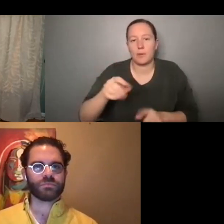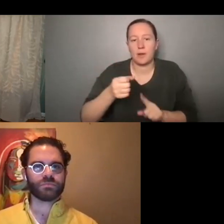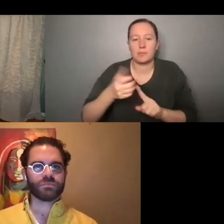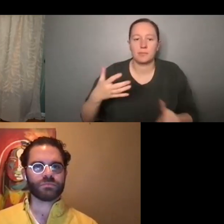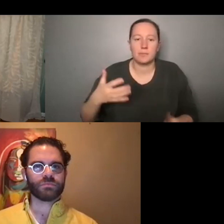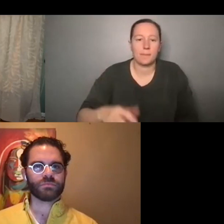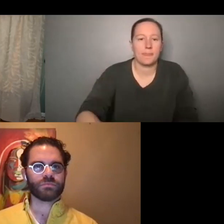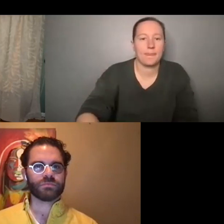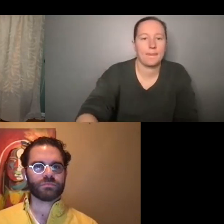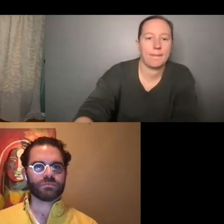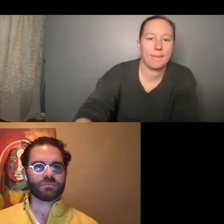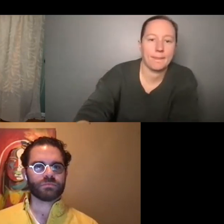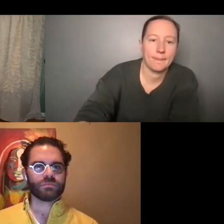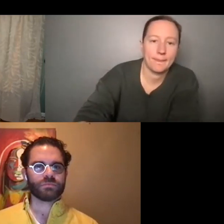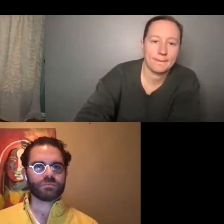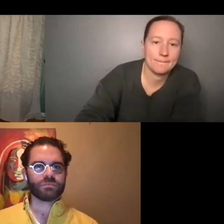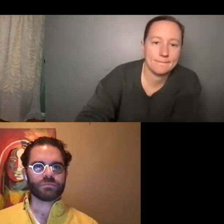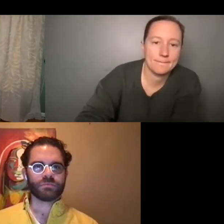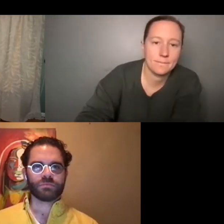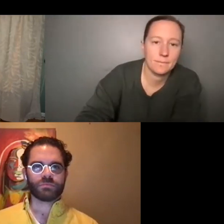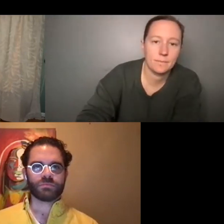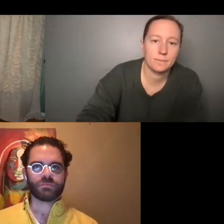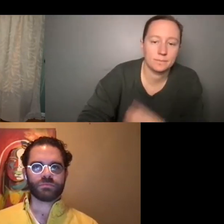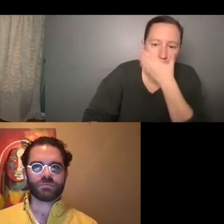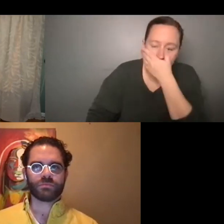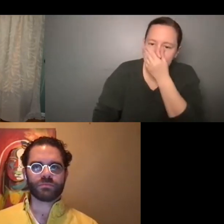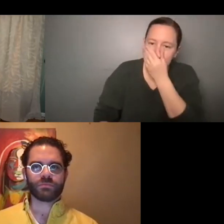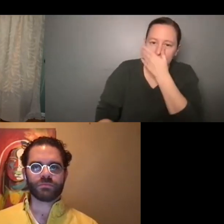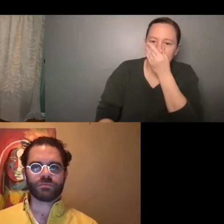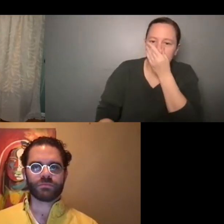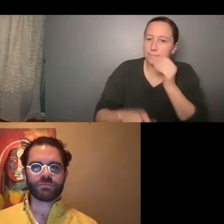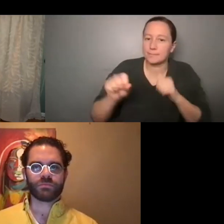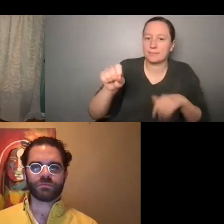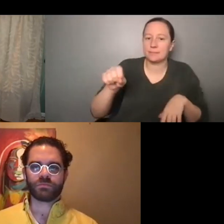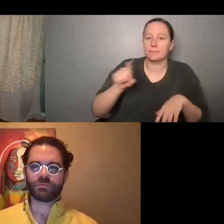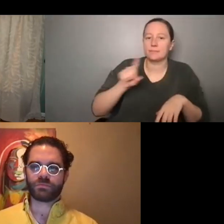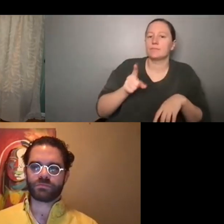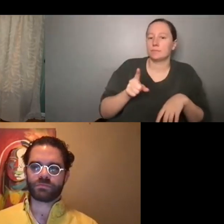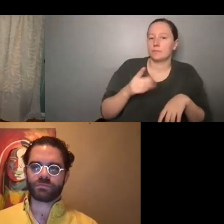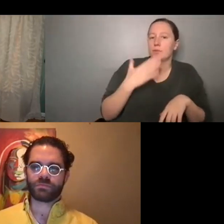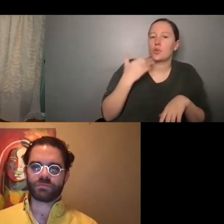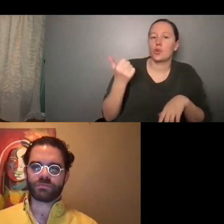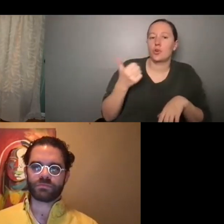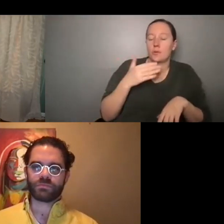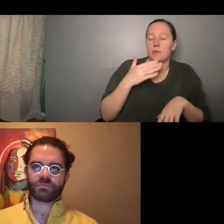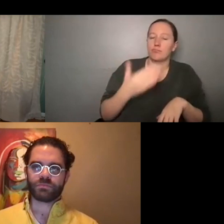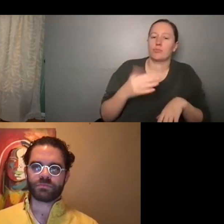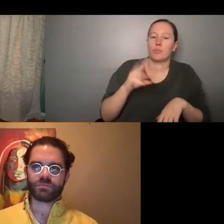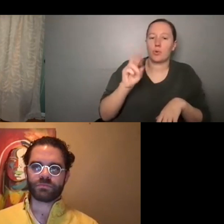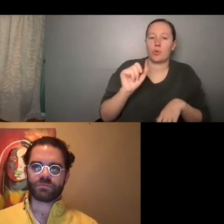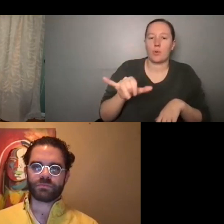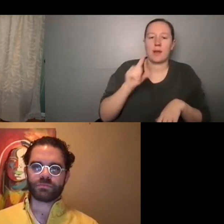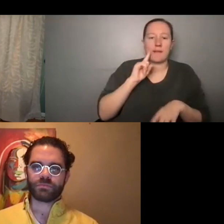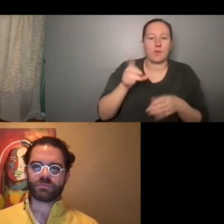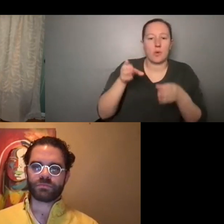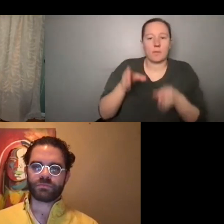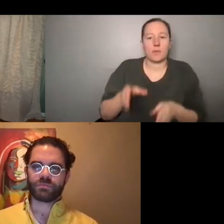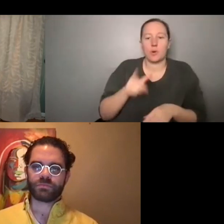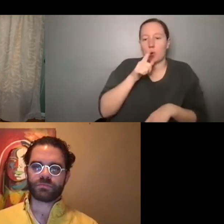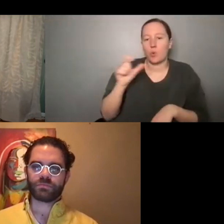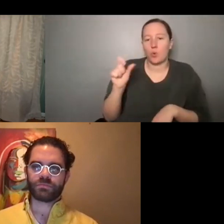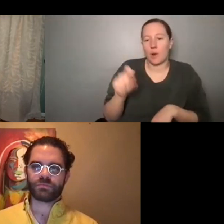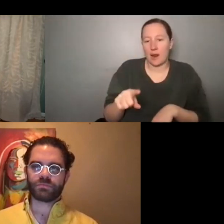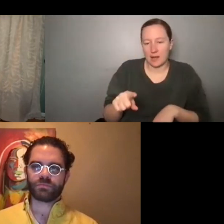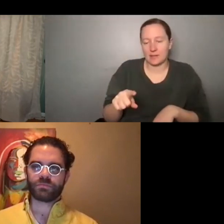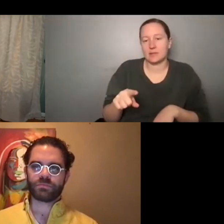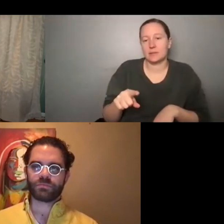a little more? Absolutely. Um, that's a really great way for the person who asked that question, um,